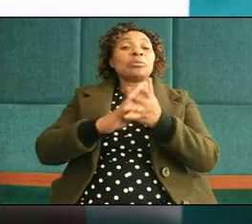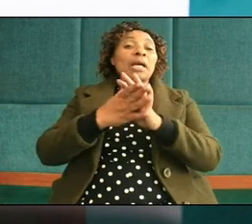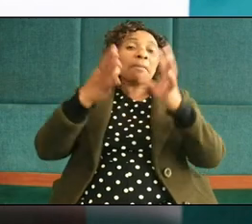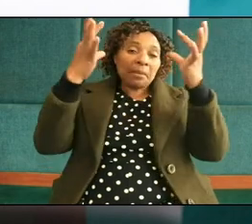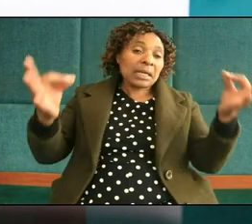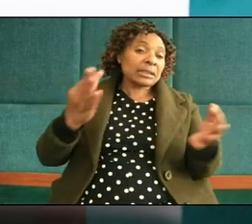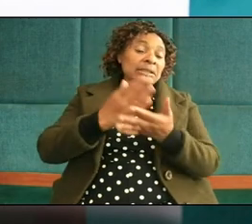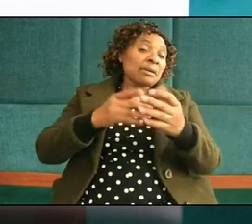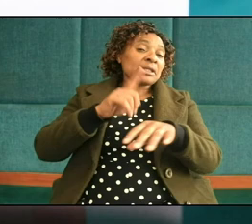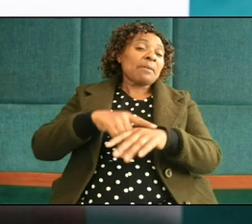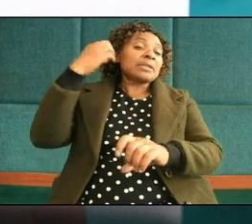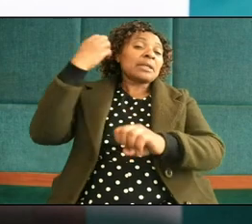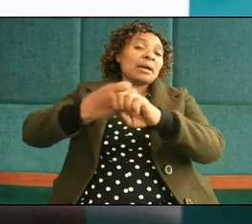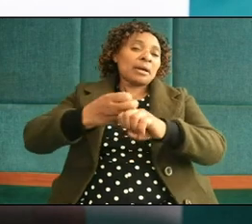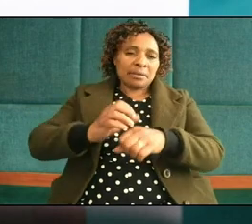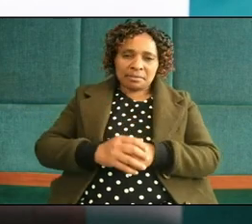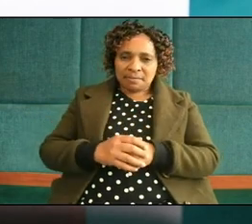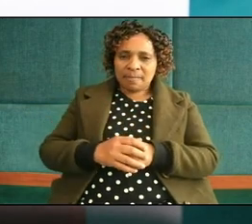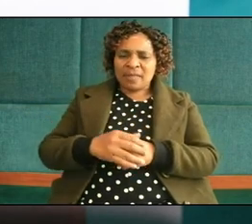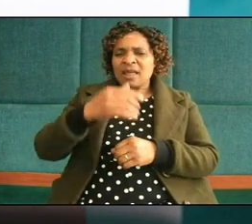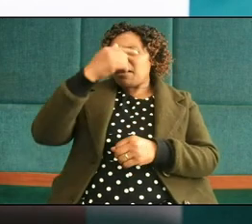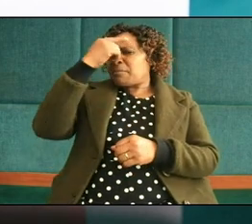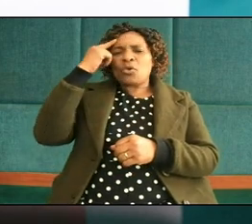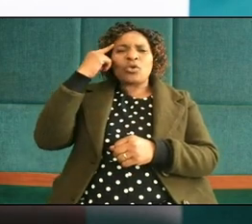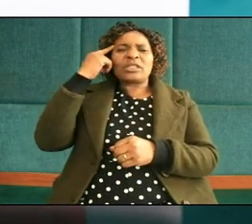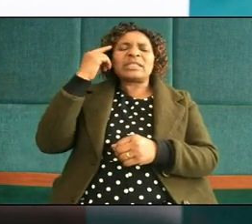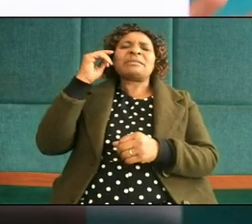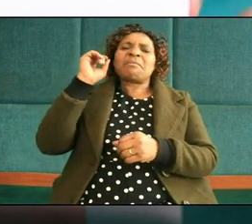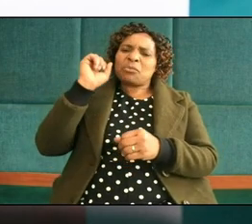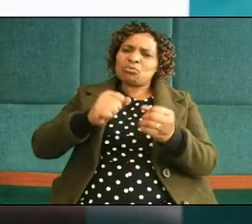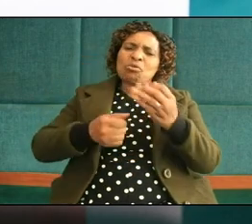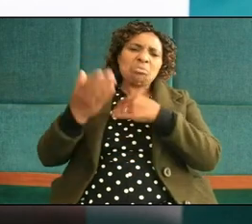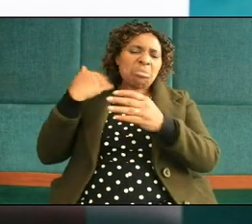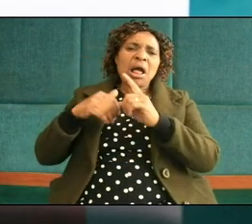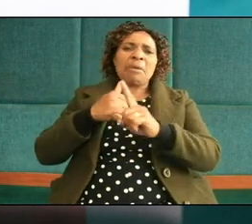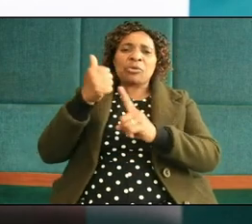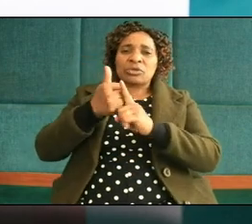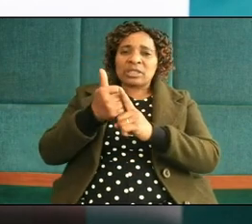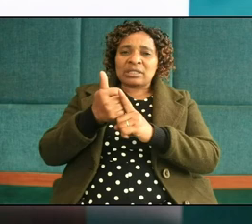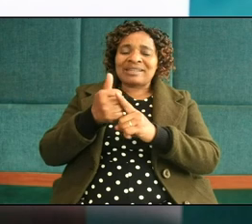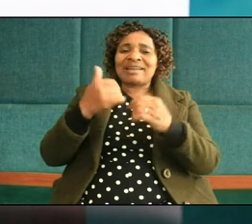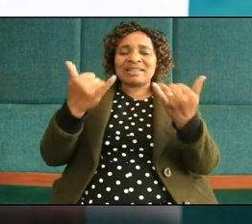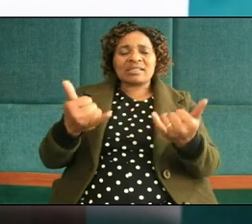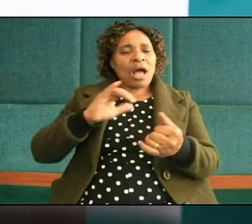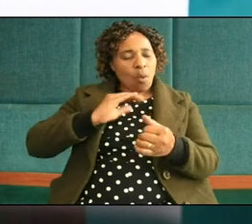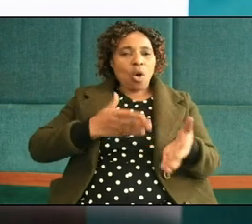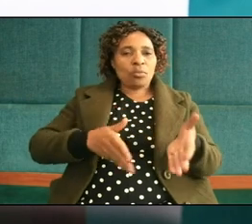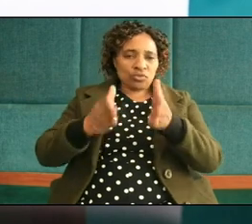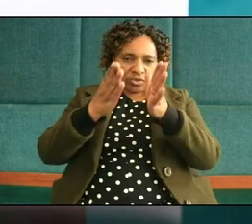it will be difficult because you have not taken it as your priority in our church let us take it as our priority